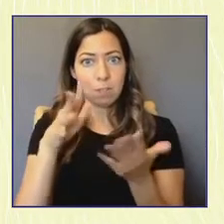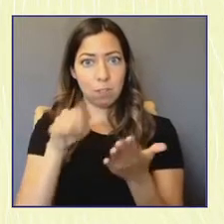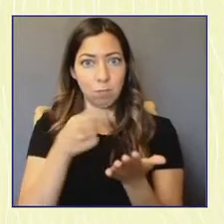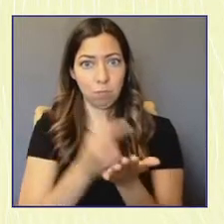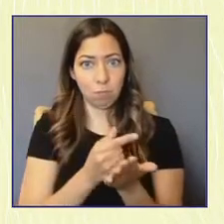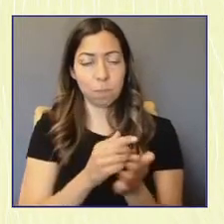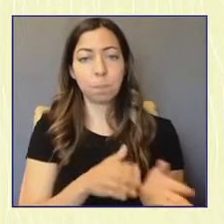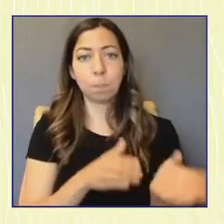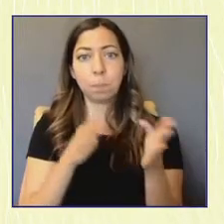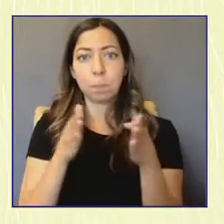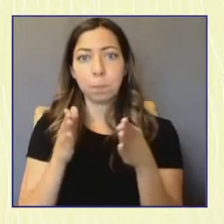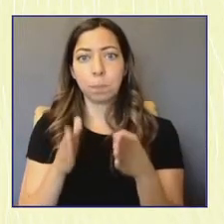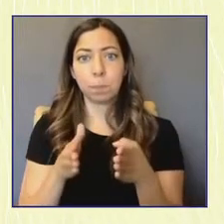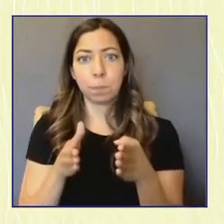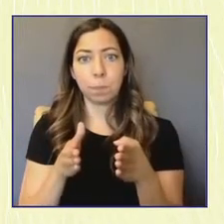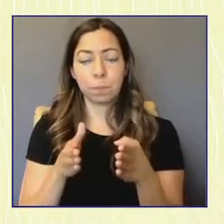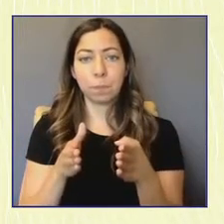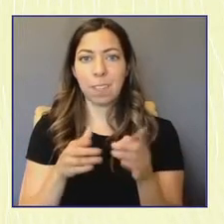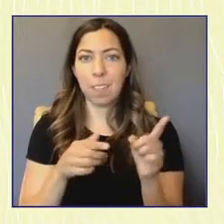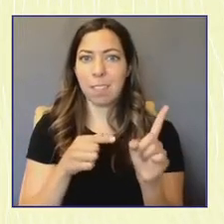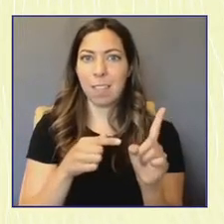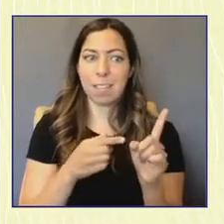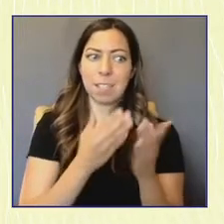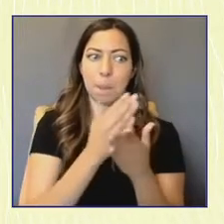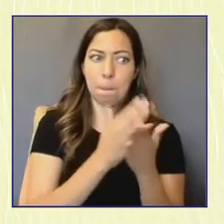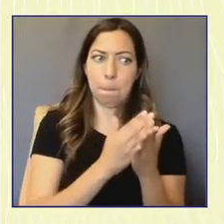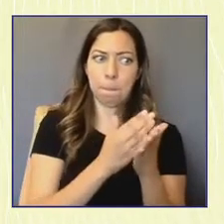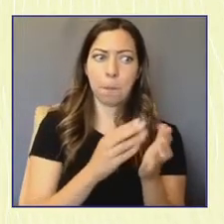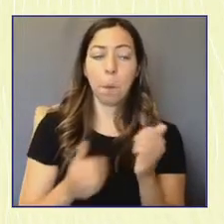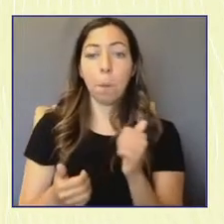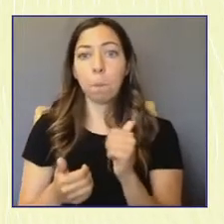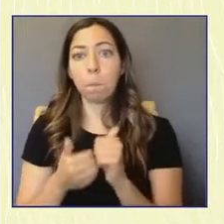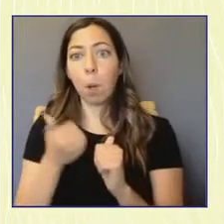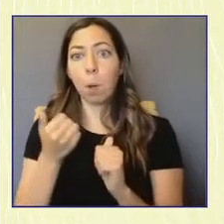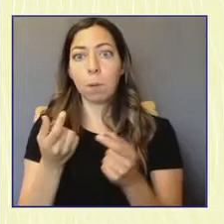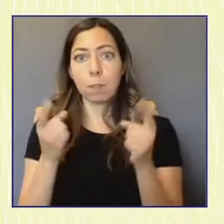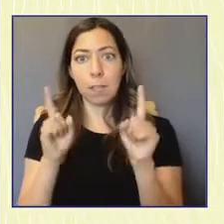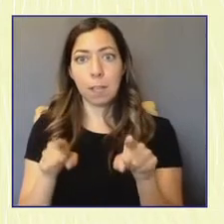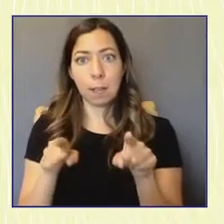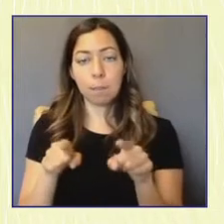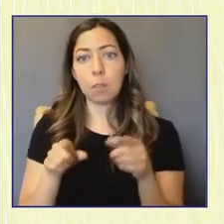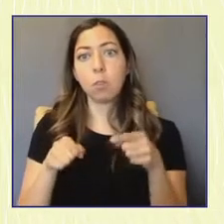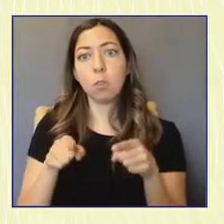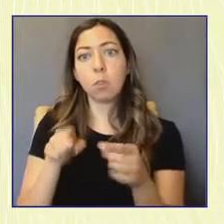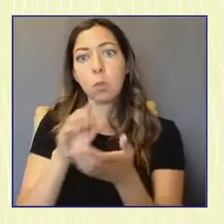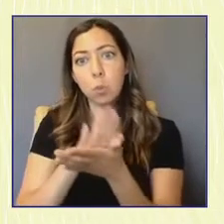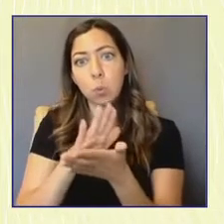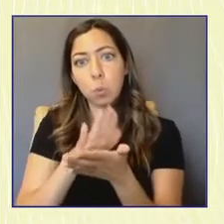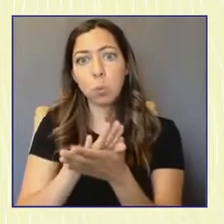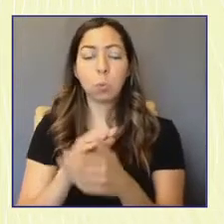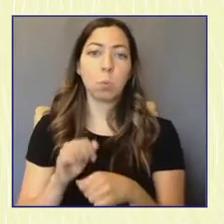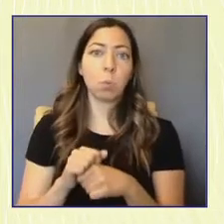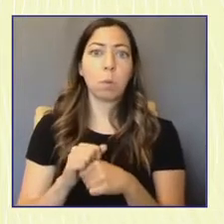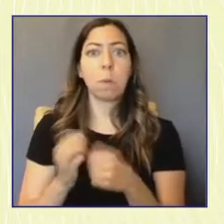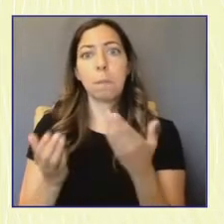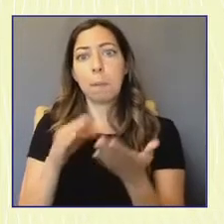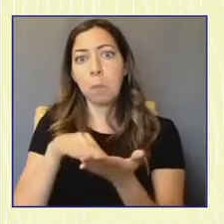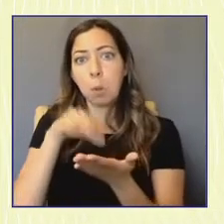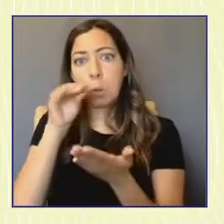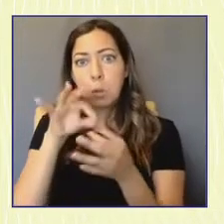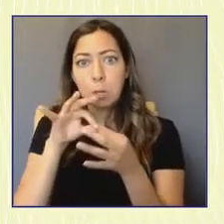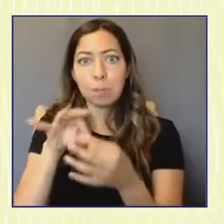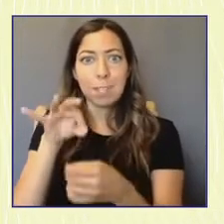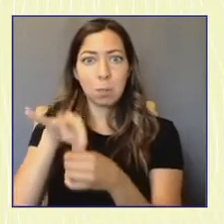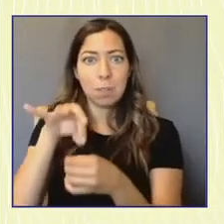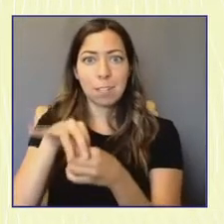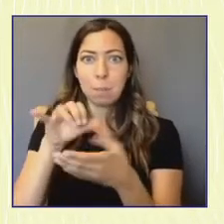lie somewhere in the middle. Some are learning about elections and voting at school, but not much elsewhere or vice versa. And